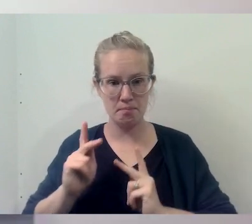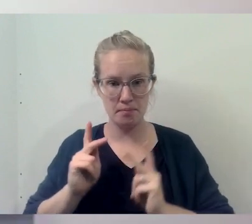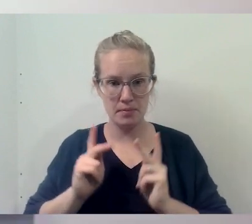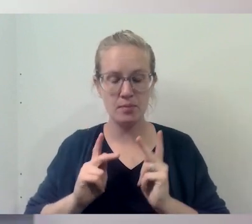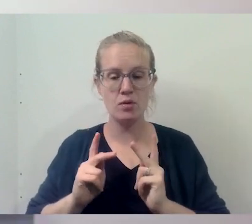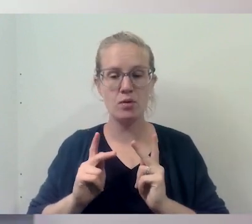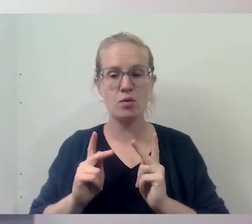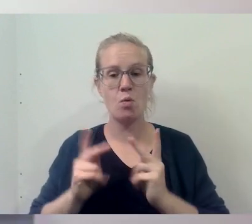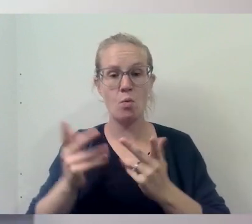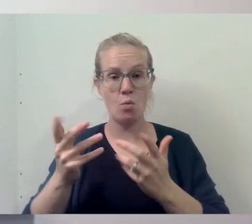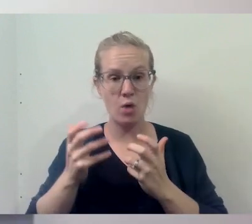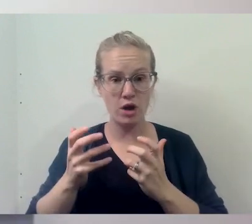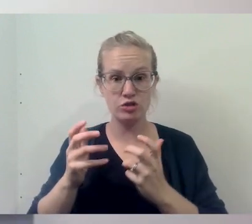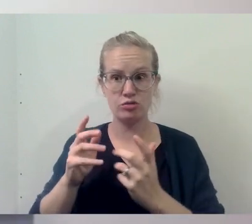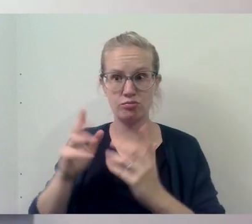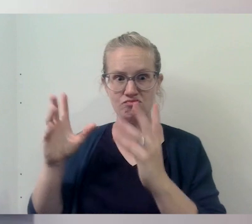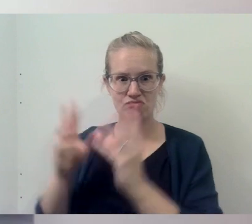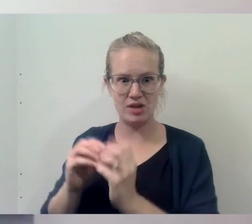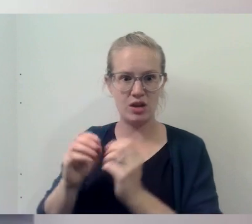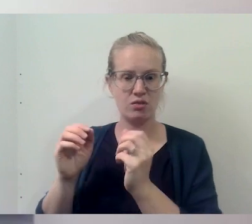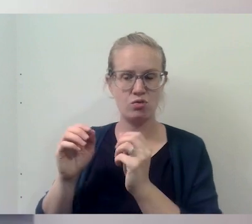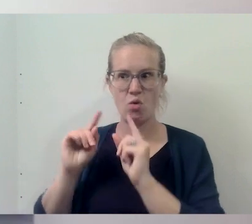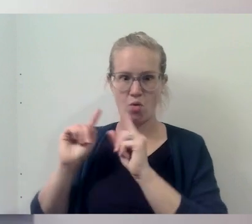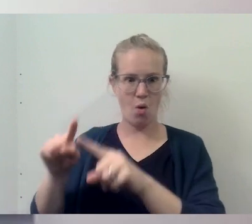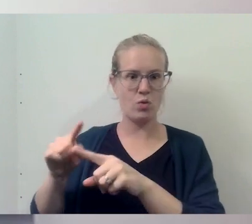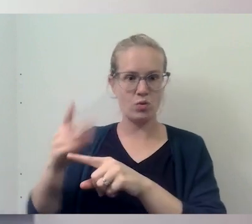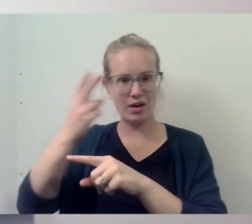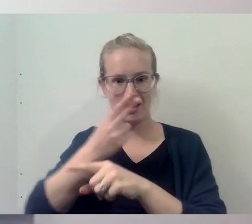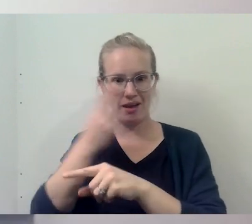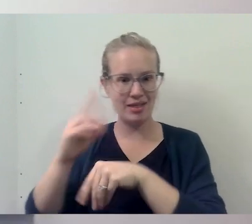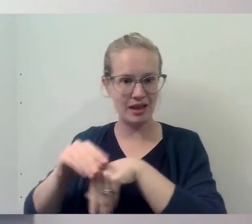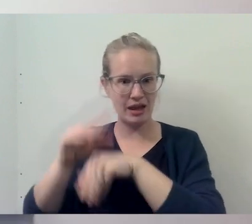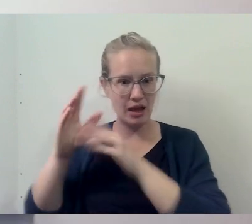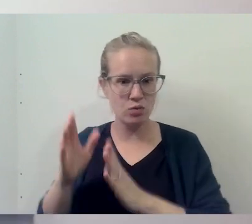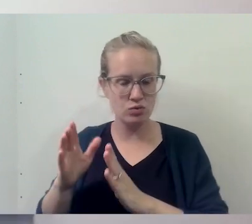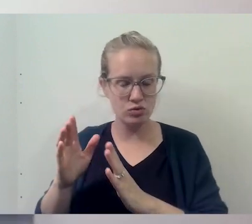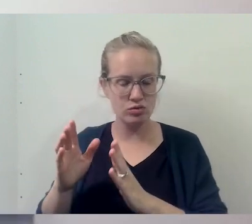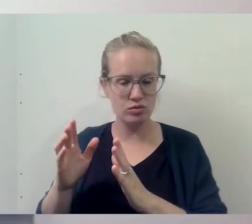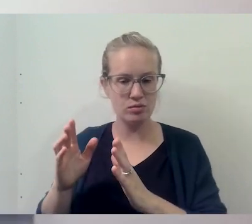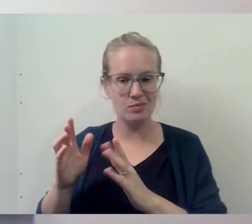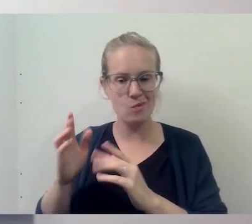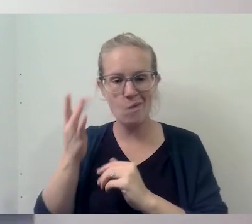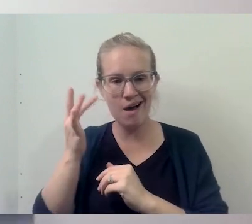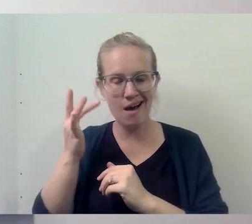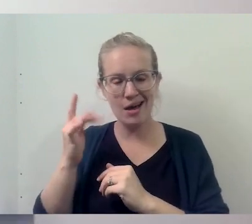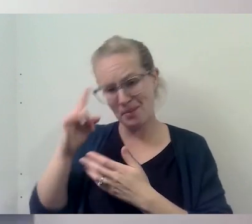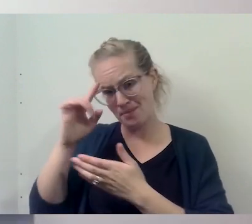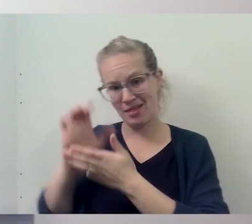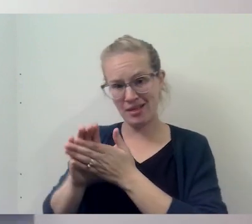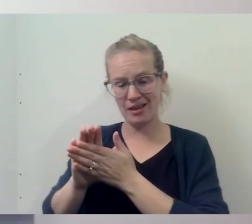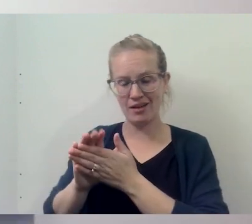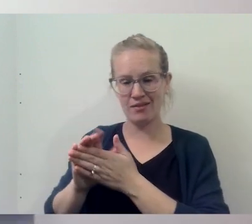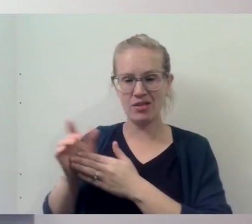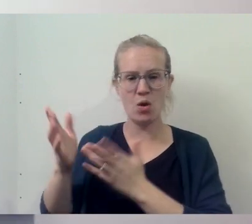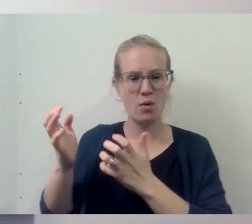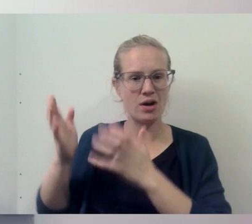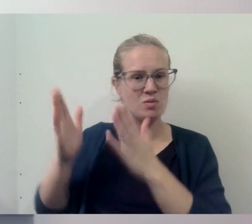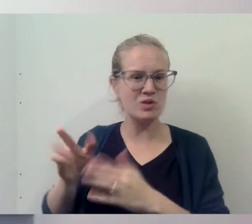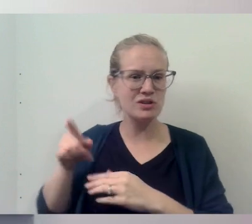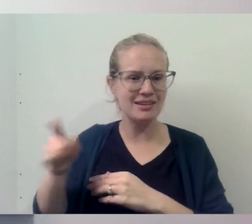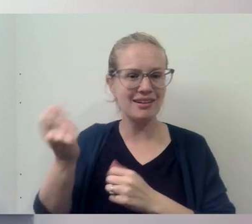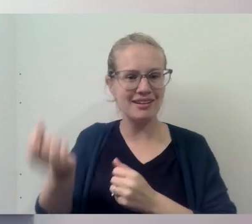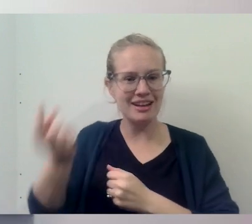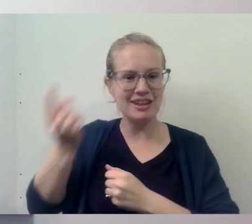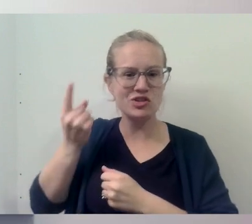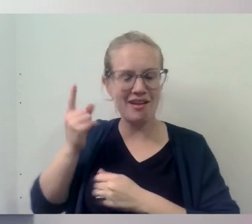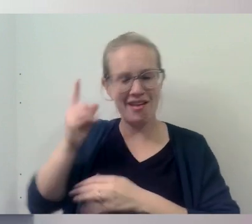want to meet with or go to Catholic counselors, because they believe that they want someone who understands